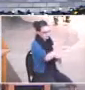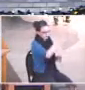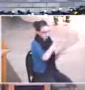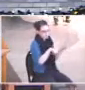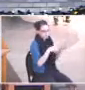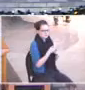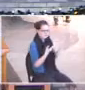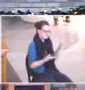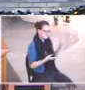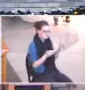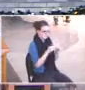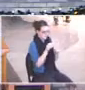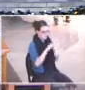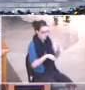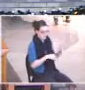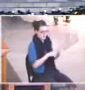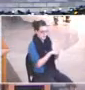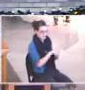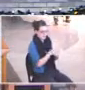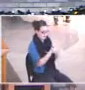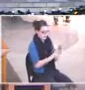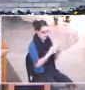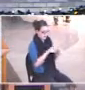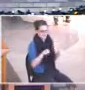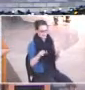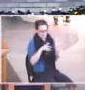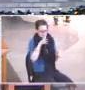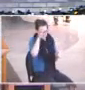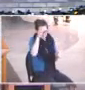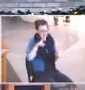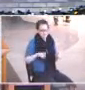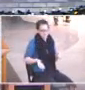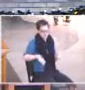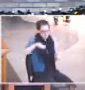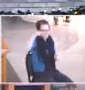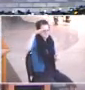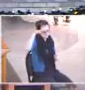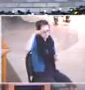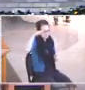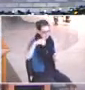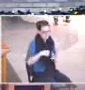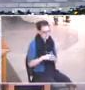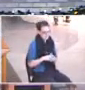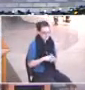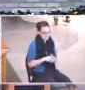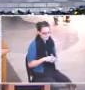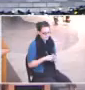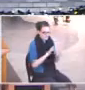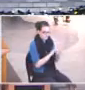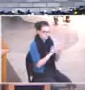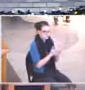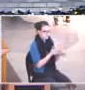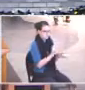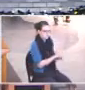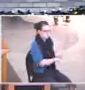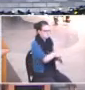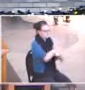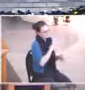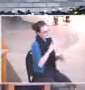about, perhaps more than anyone, Mary and Joseph growing up. Jesus, he'll grow up just fine.